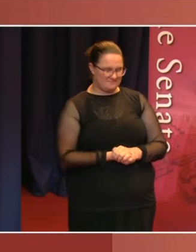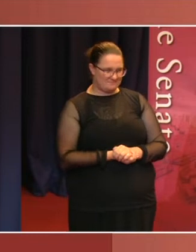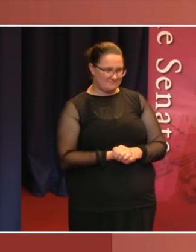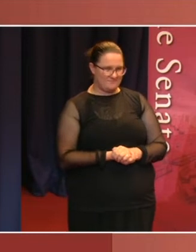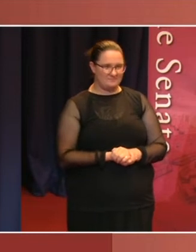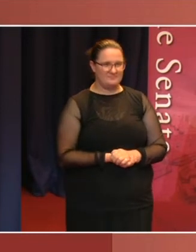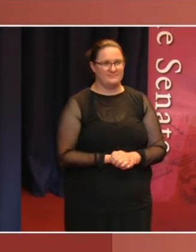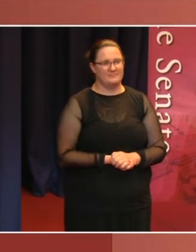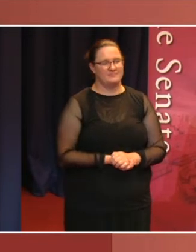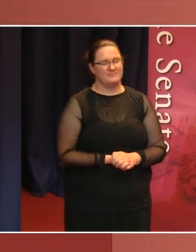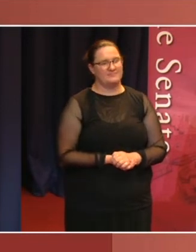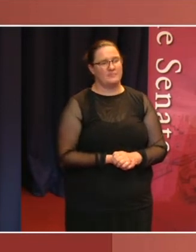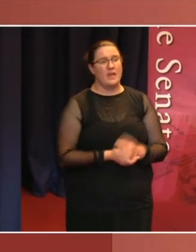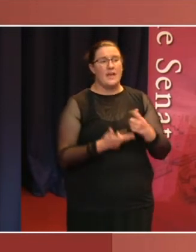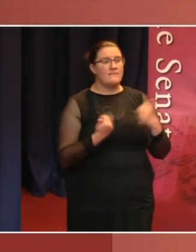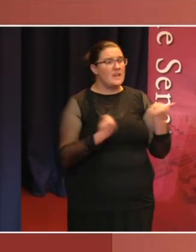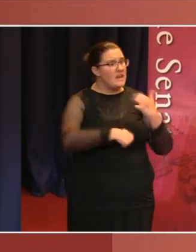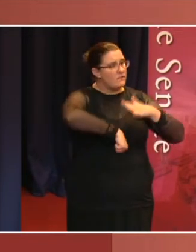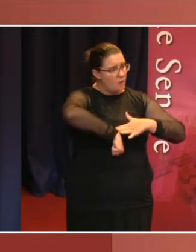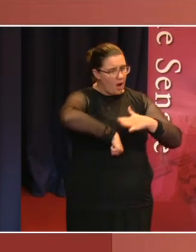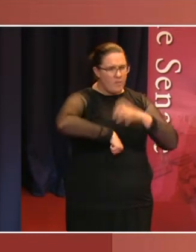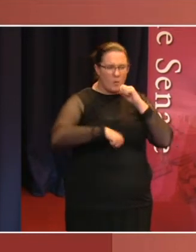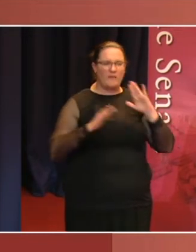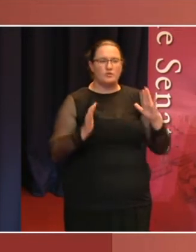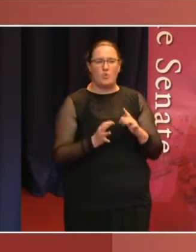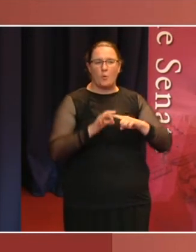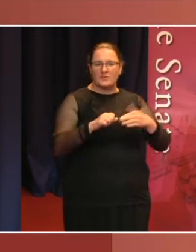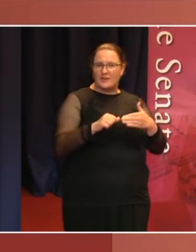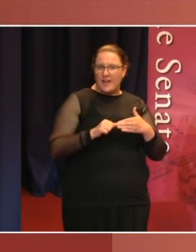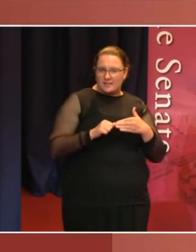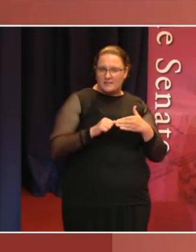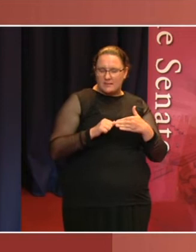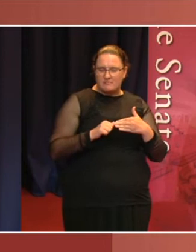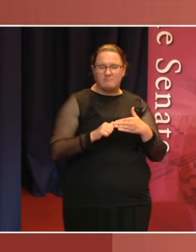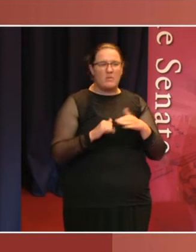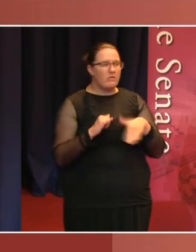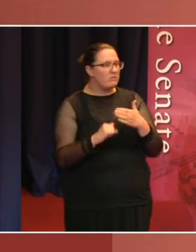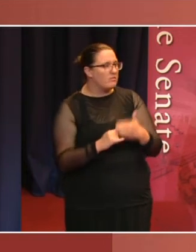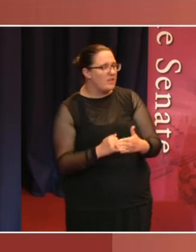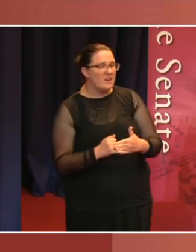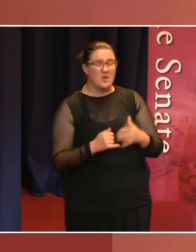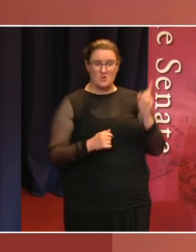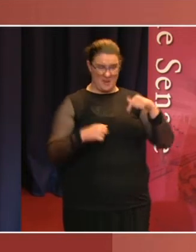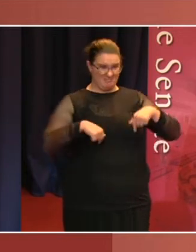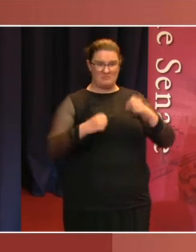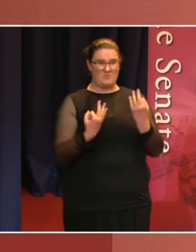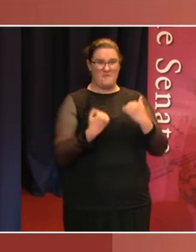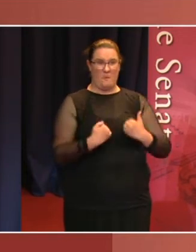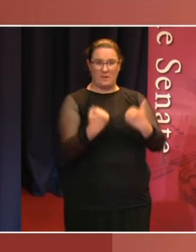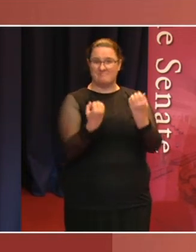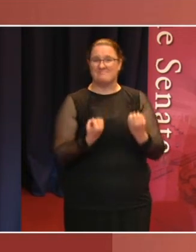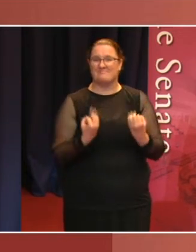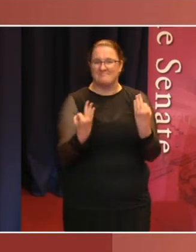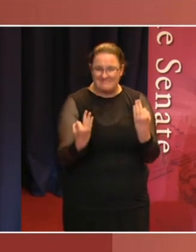After the lecture, if time permits, we'll do a short Q&A session. In the absence of an audience present in the room with us today,